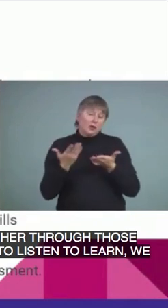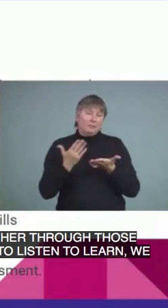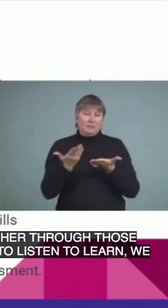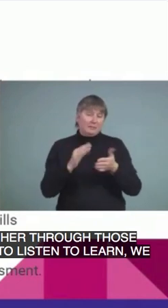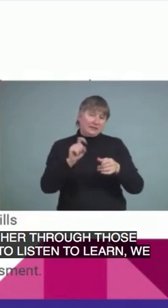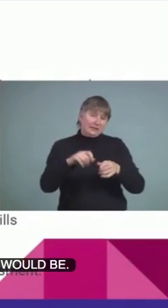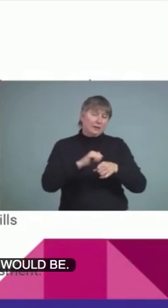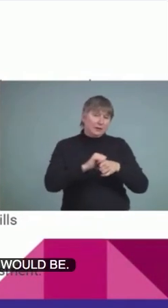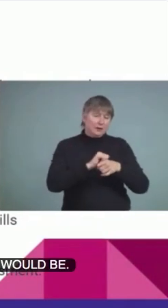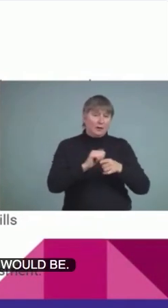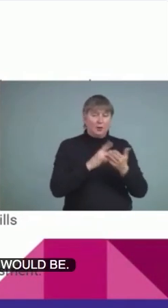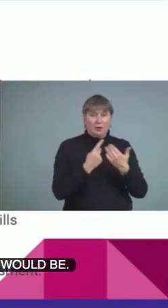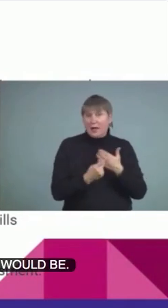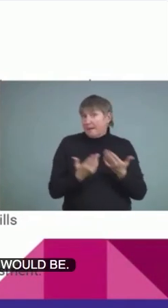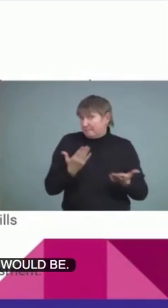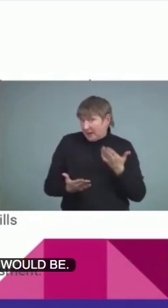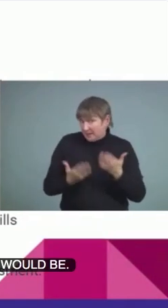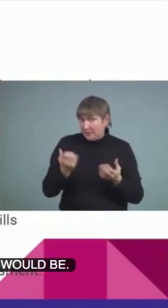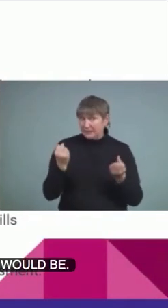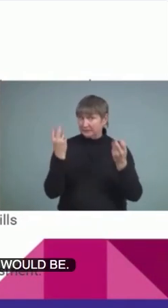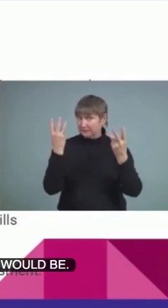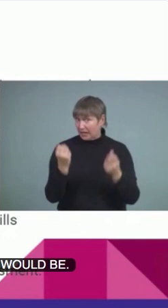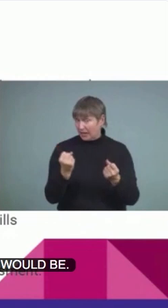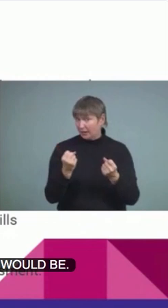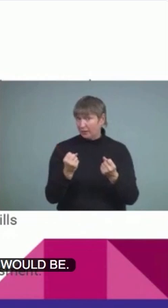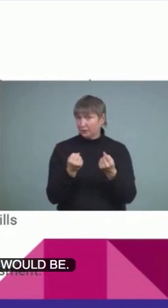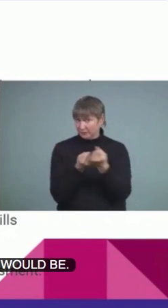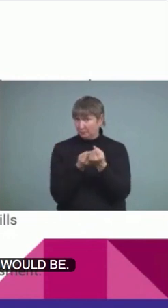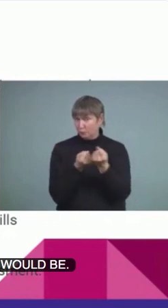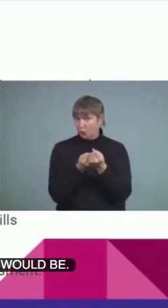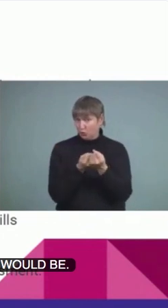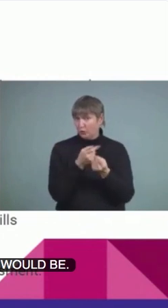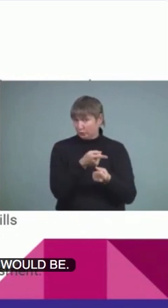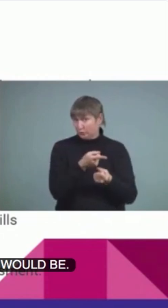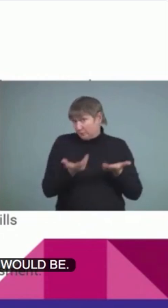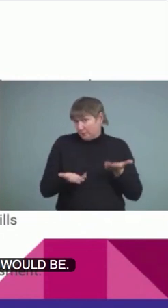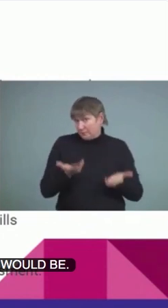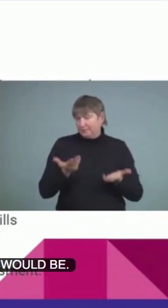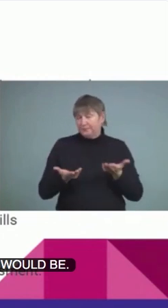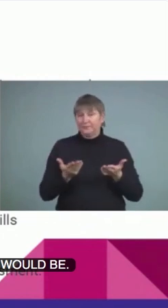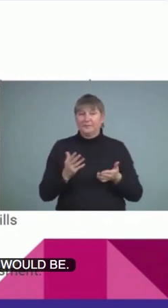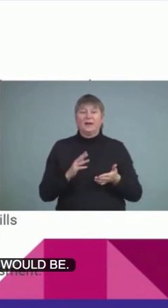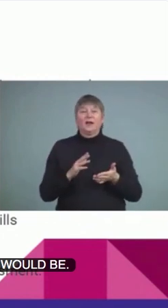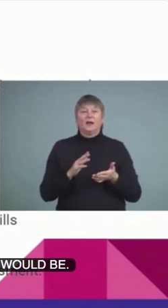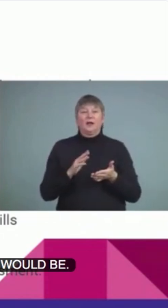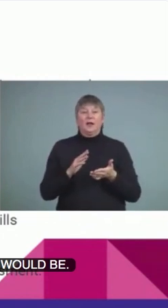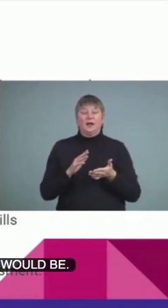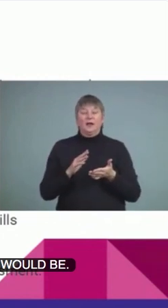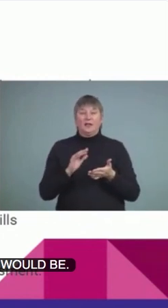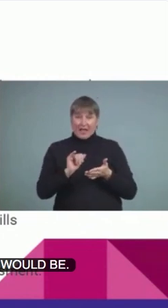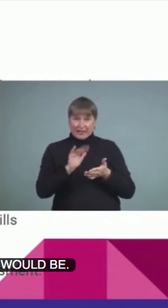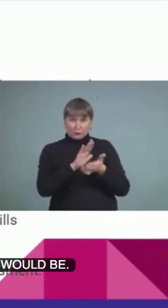you know, sign language could be very supportive. In the school, there is a signing EA